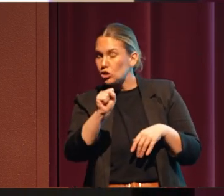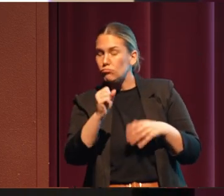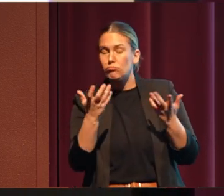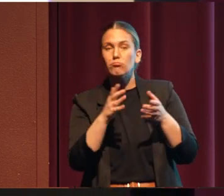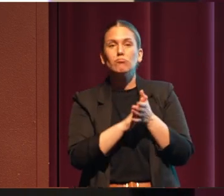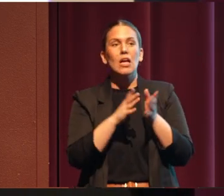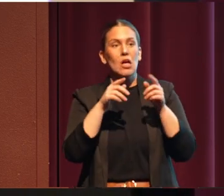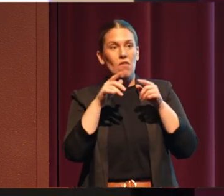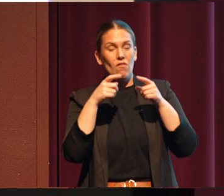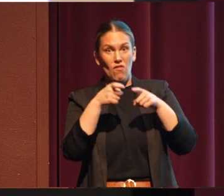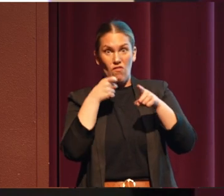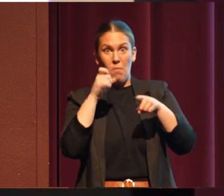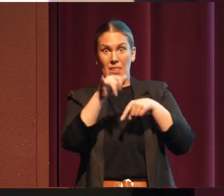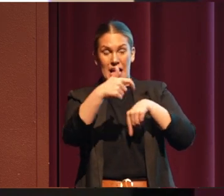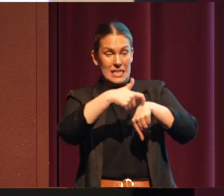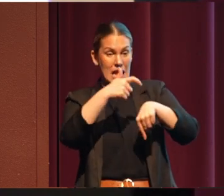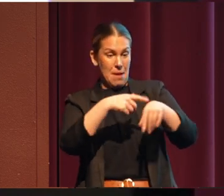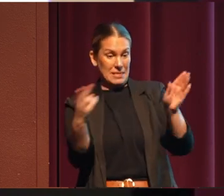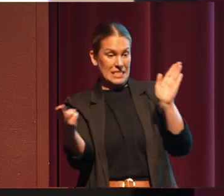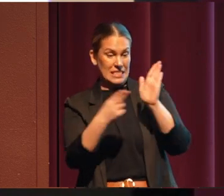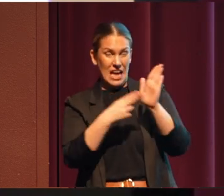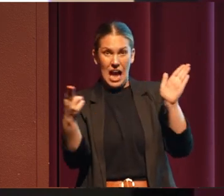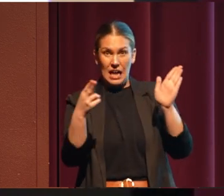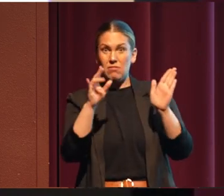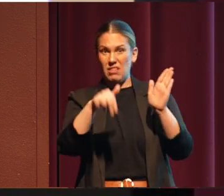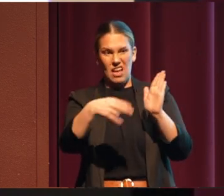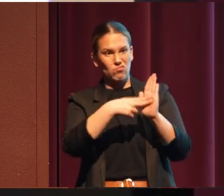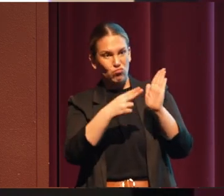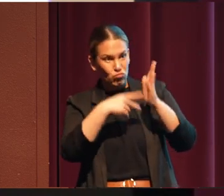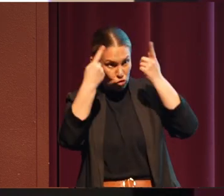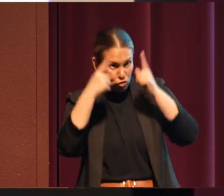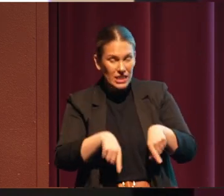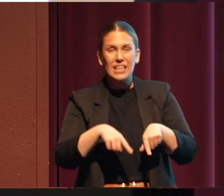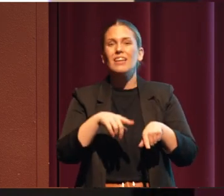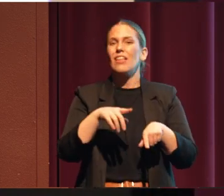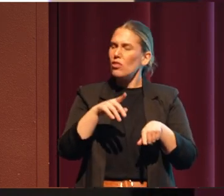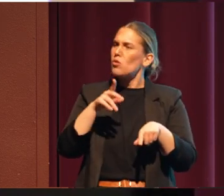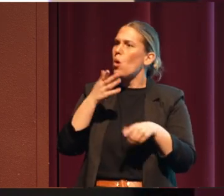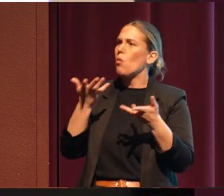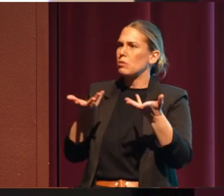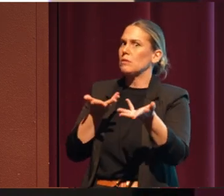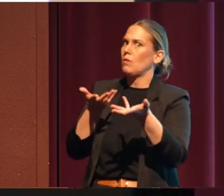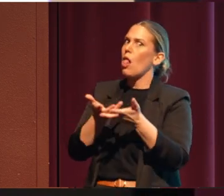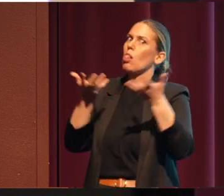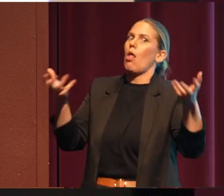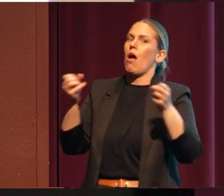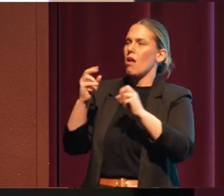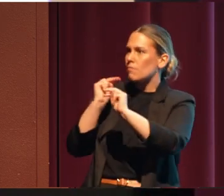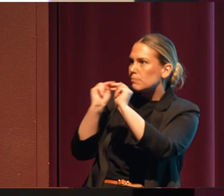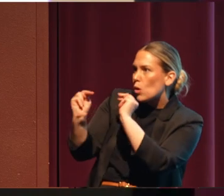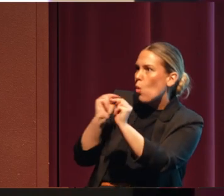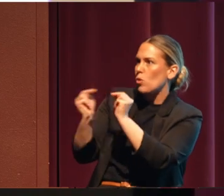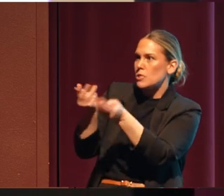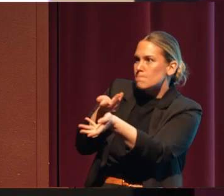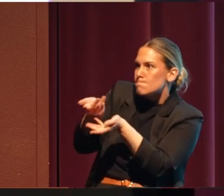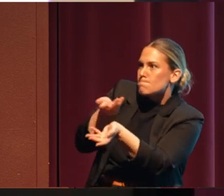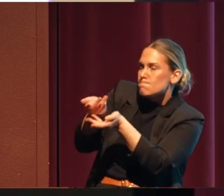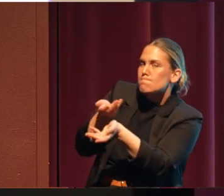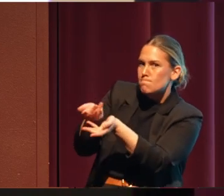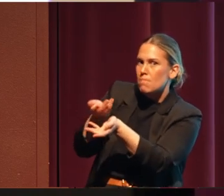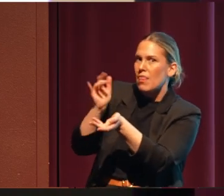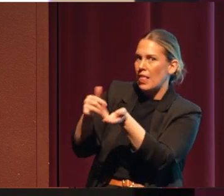signing that treaty, I always want people to know that there was lengthy negotiations at Council Grove that took place.